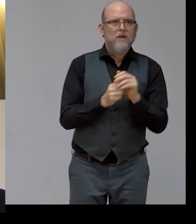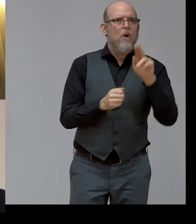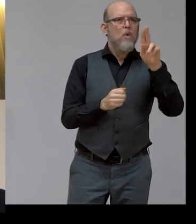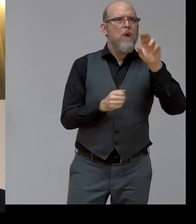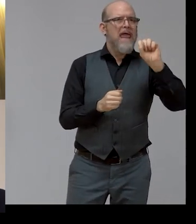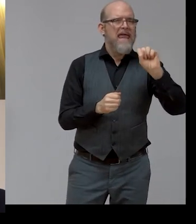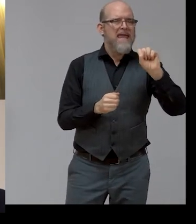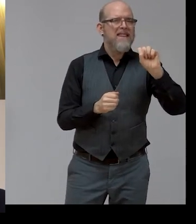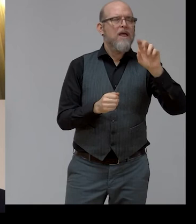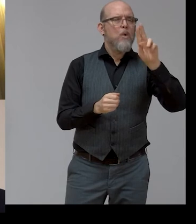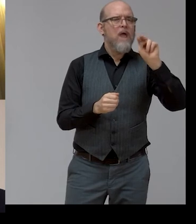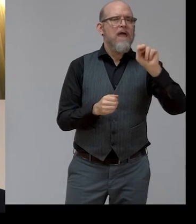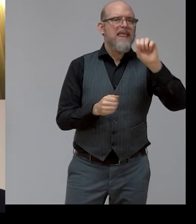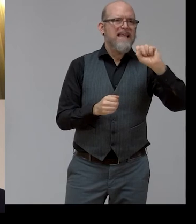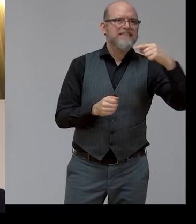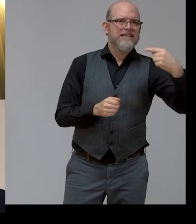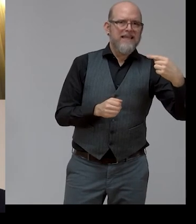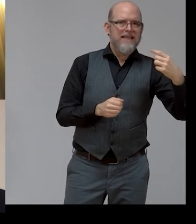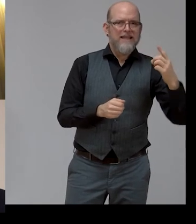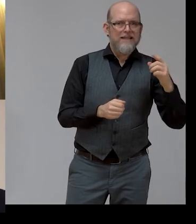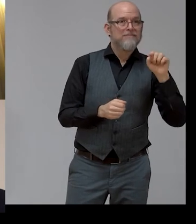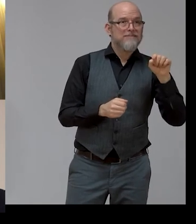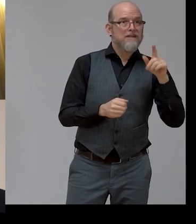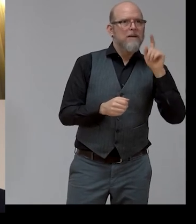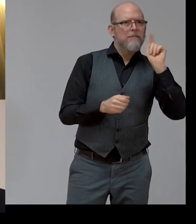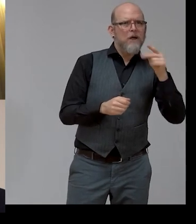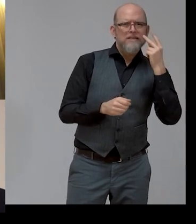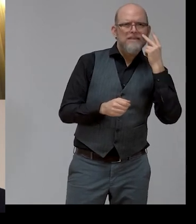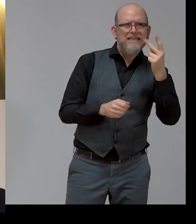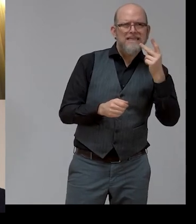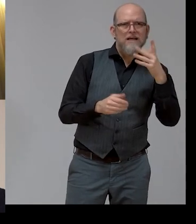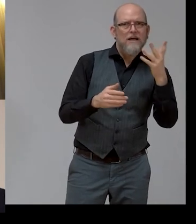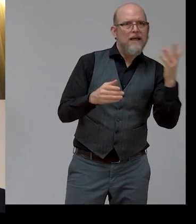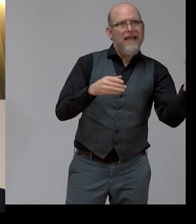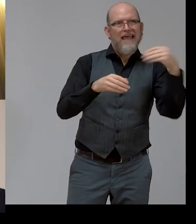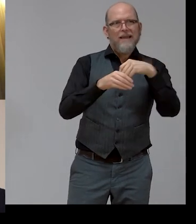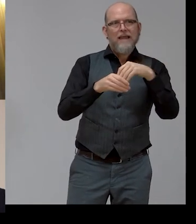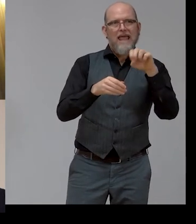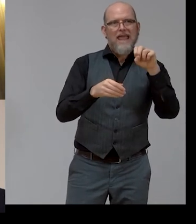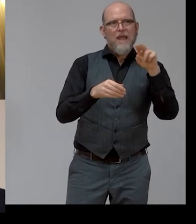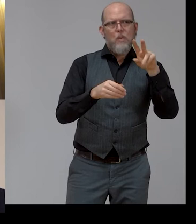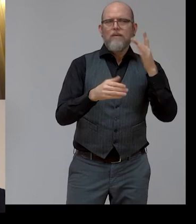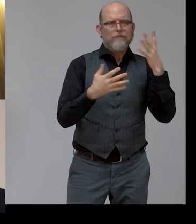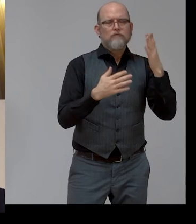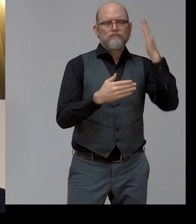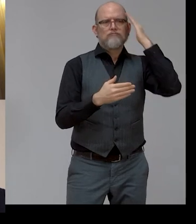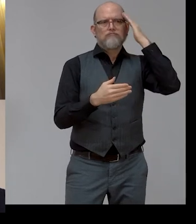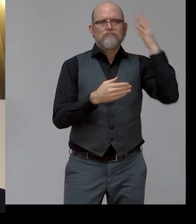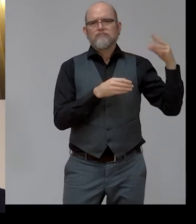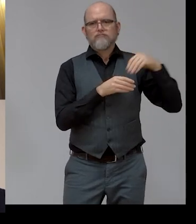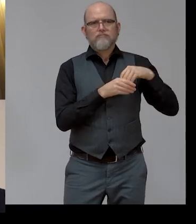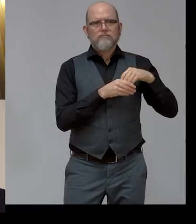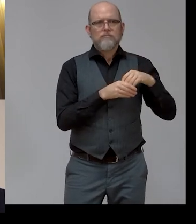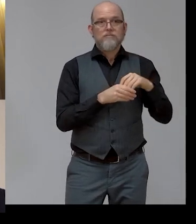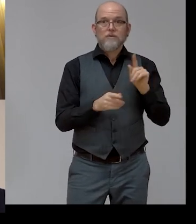and I think EU law and policy captures that fairly well. Also, there is a moral priority in the